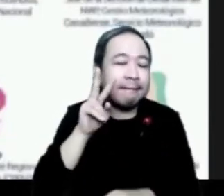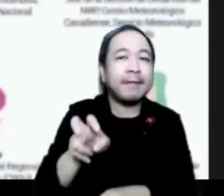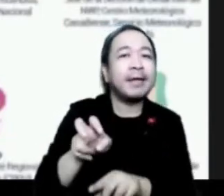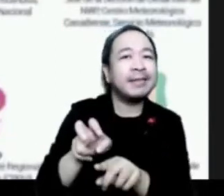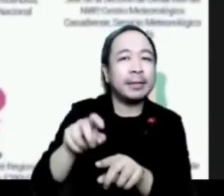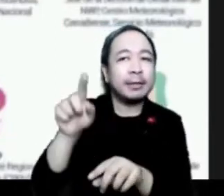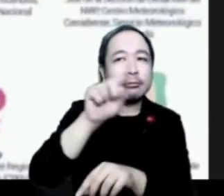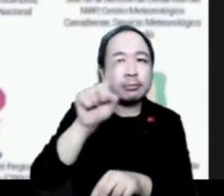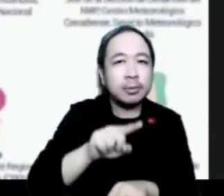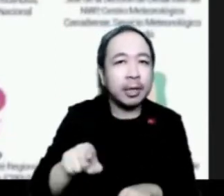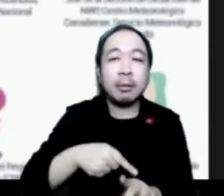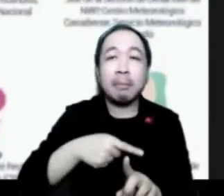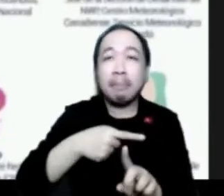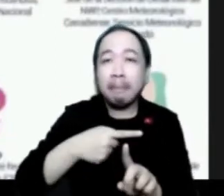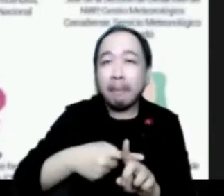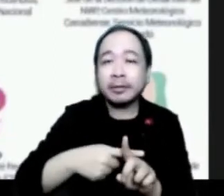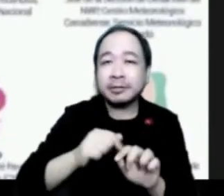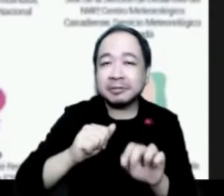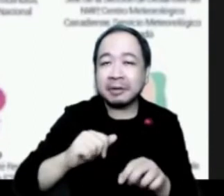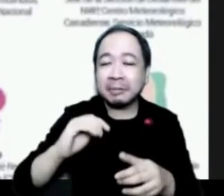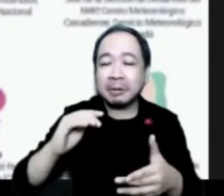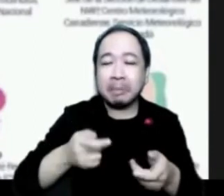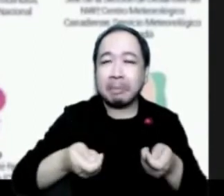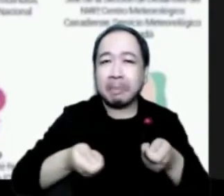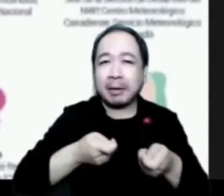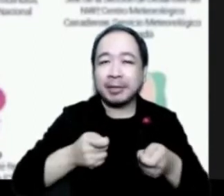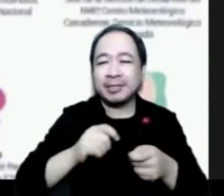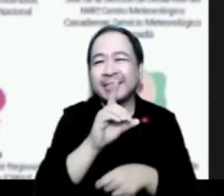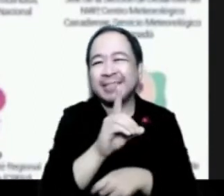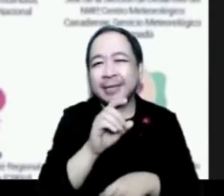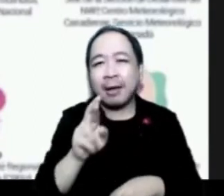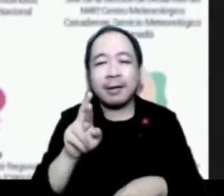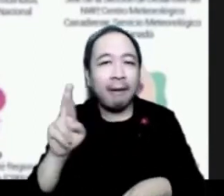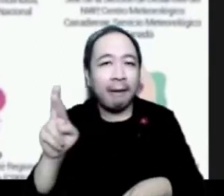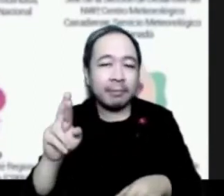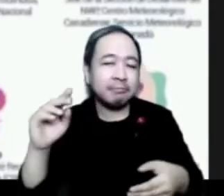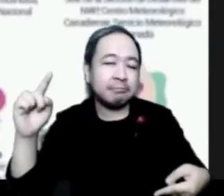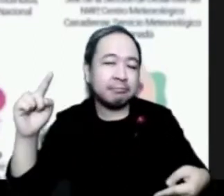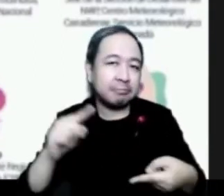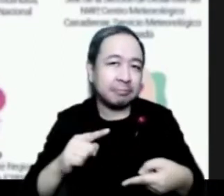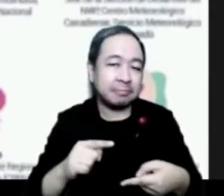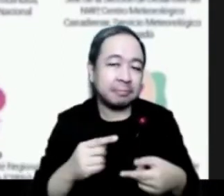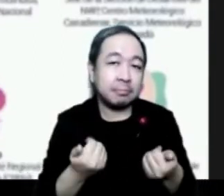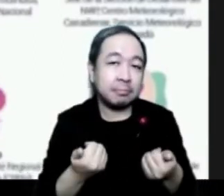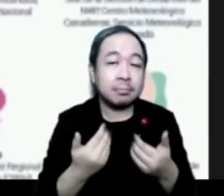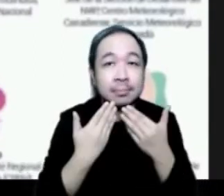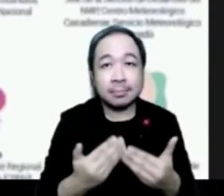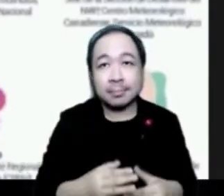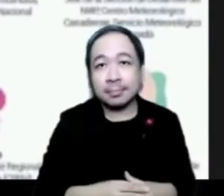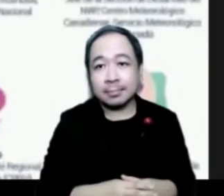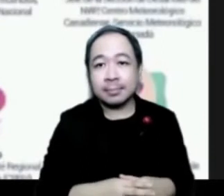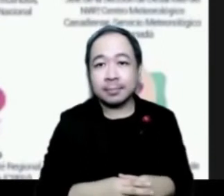the risk management and the response agencies. Thank you. Thank I would like to continue and invite Mrs.